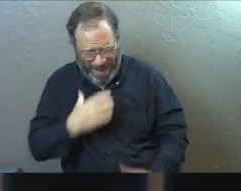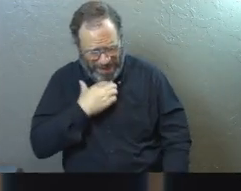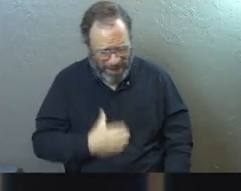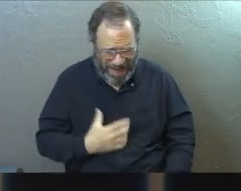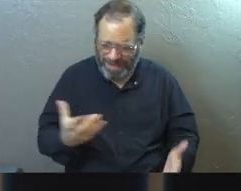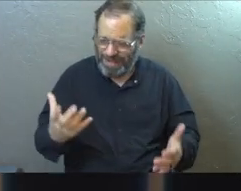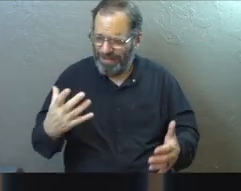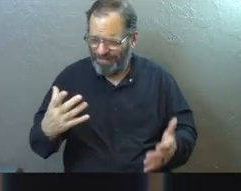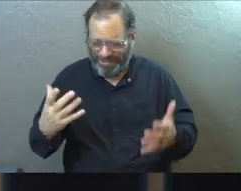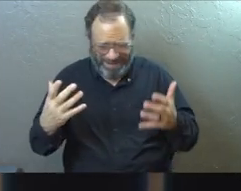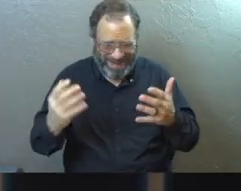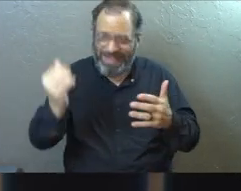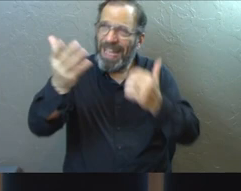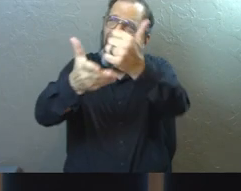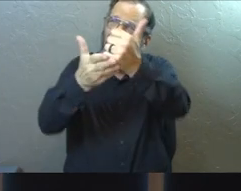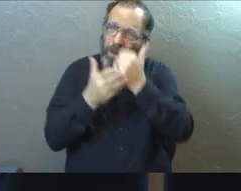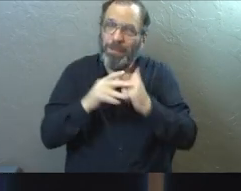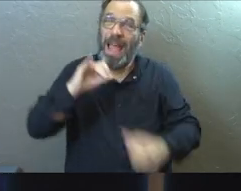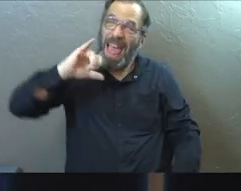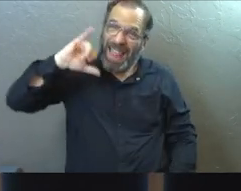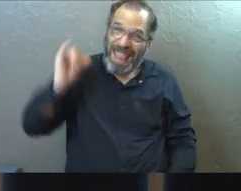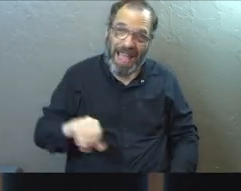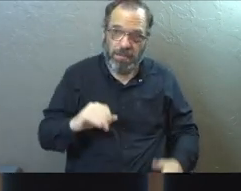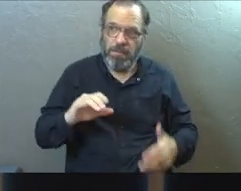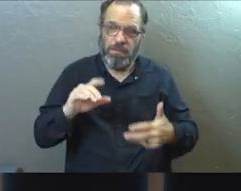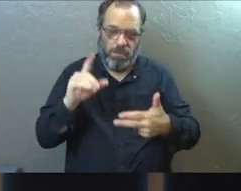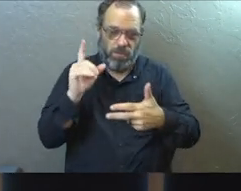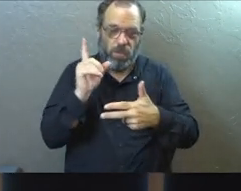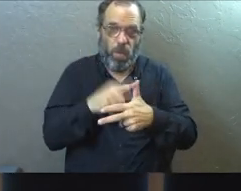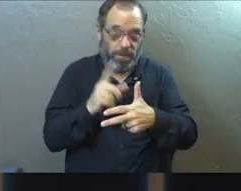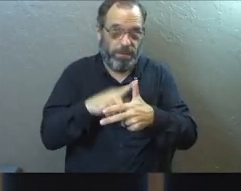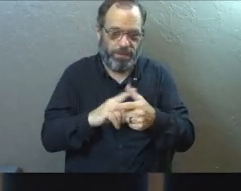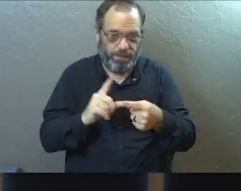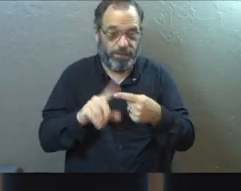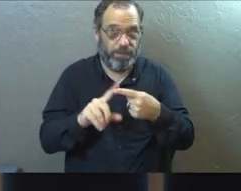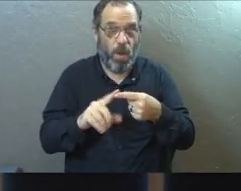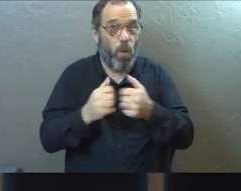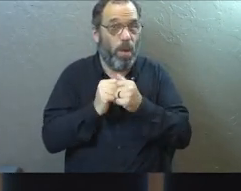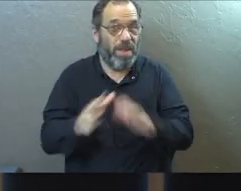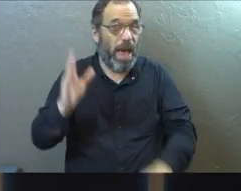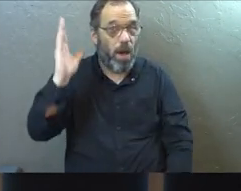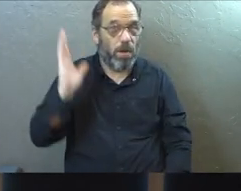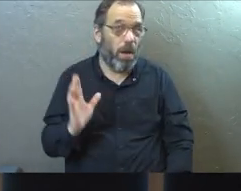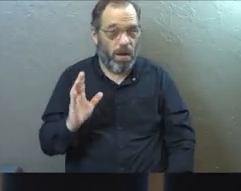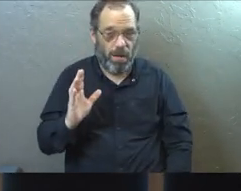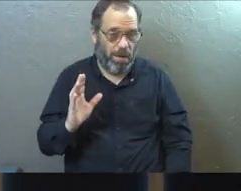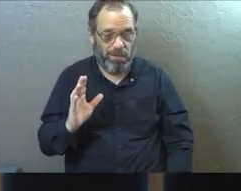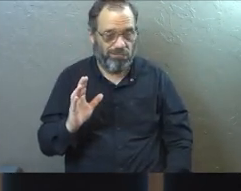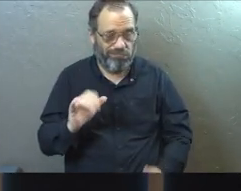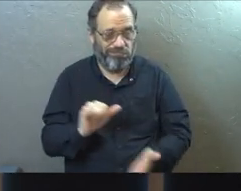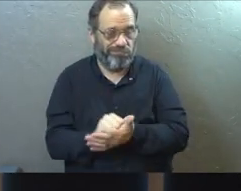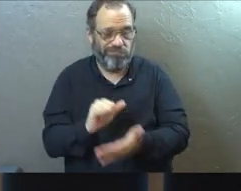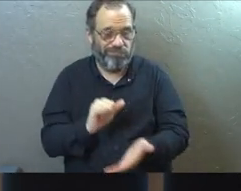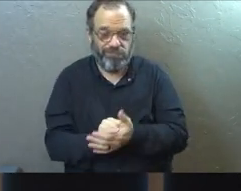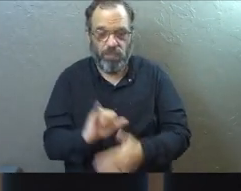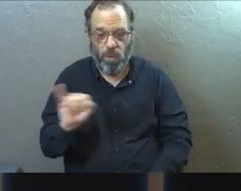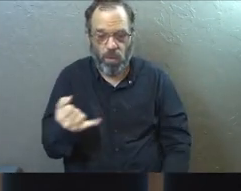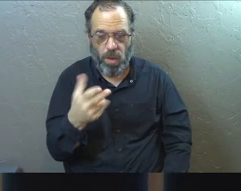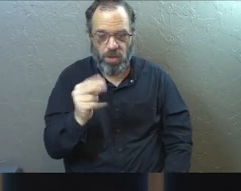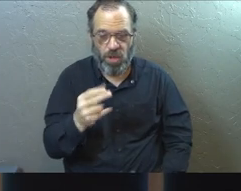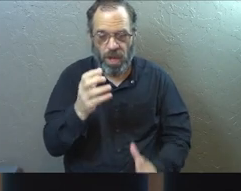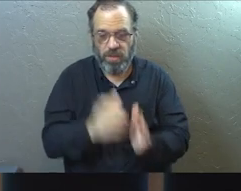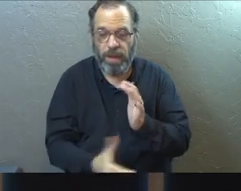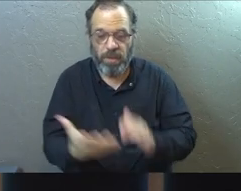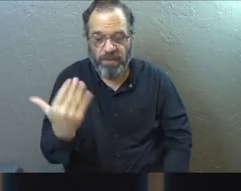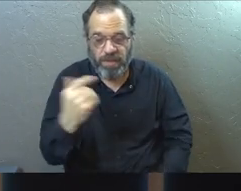I need God to come in and help me. That's number one, because without Him, I don't think I can actually do it. John chapter 15,